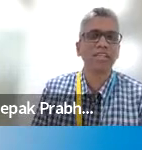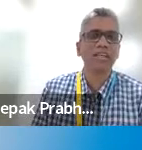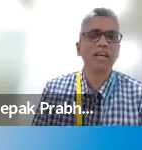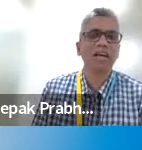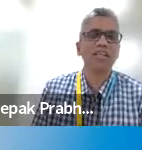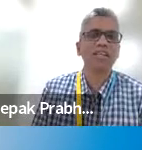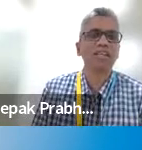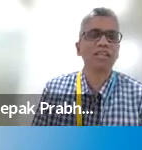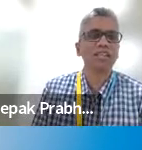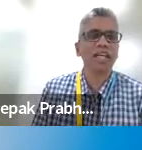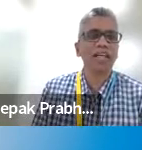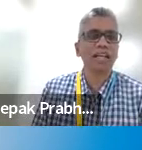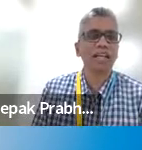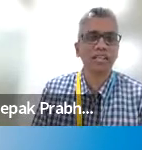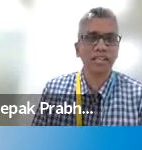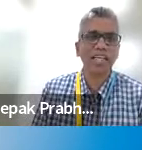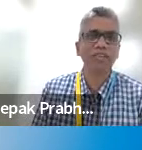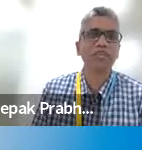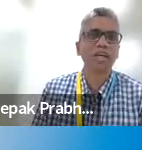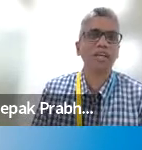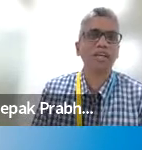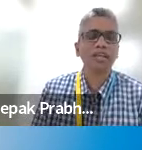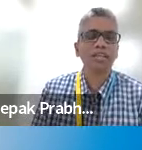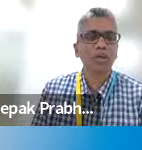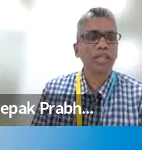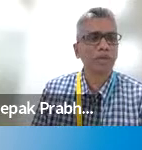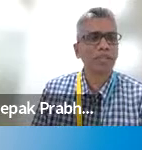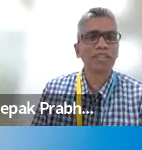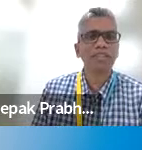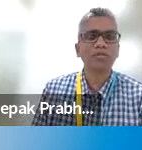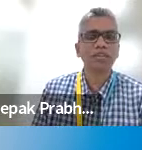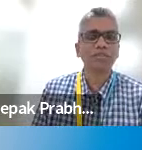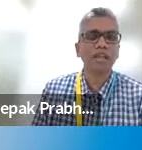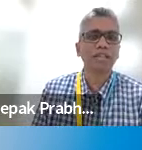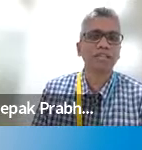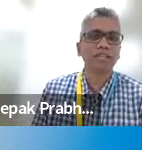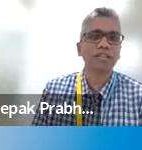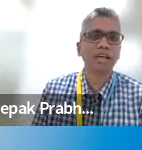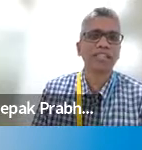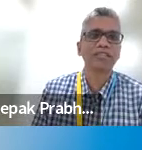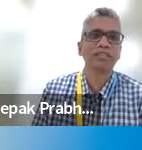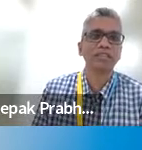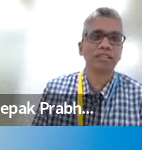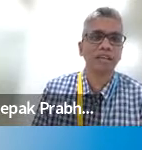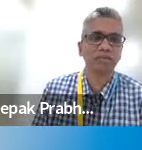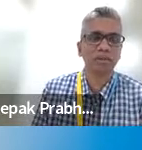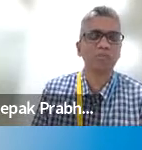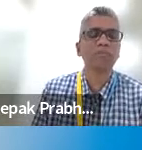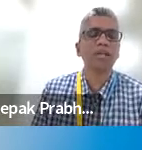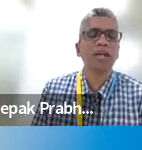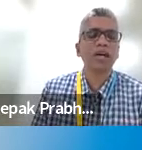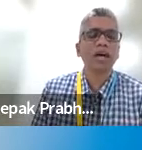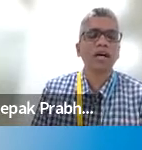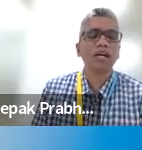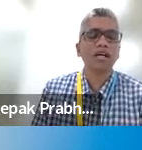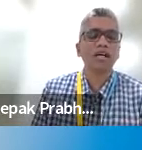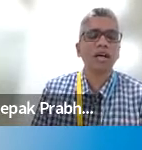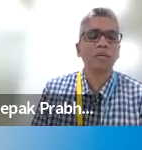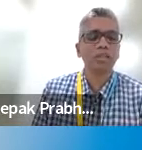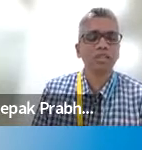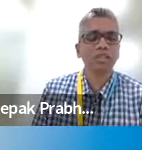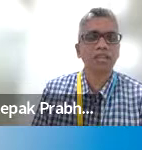the other is lnt infotech so lti mindtree is now the fifth largest uh it services uh firm uh